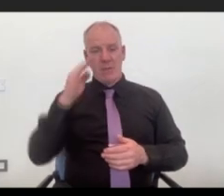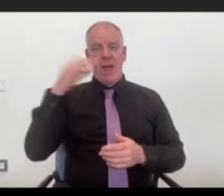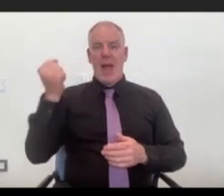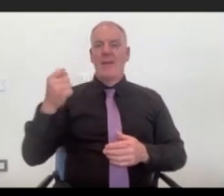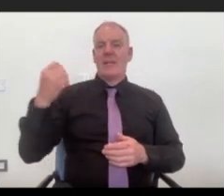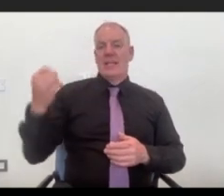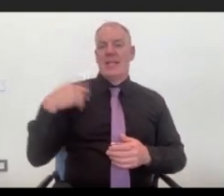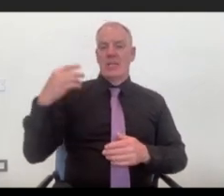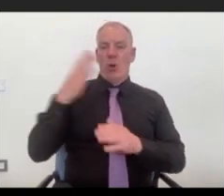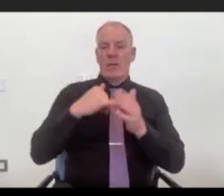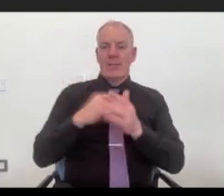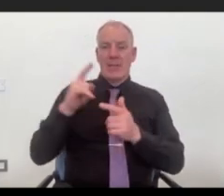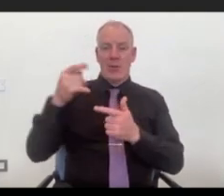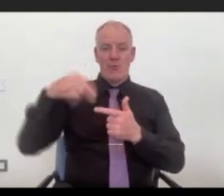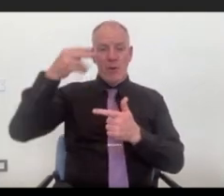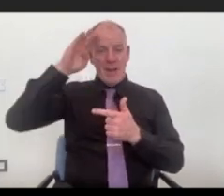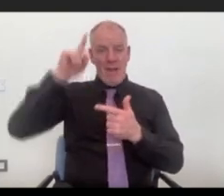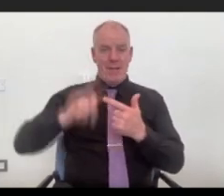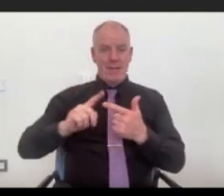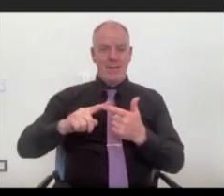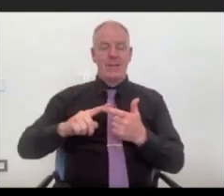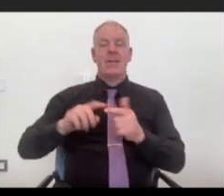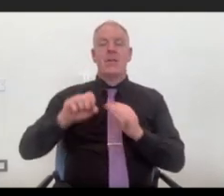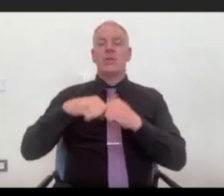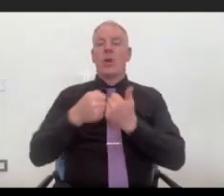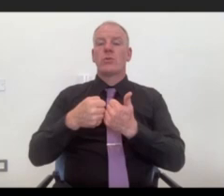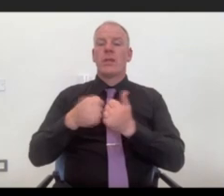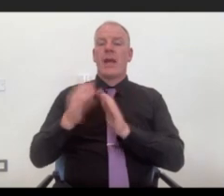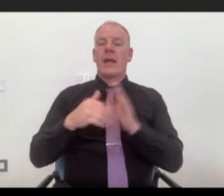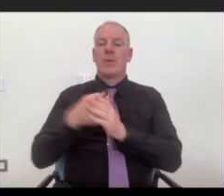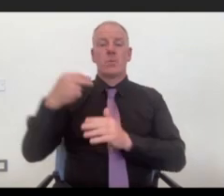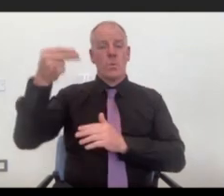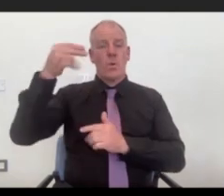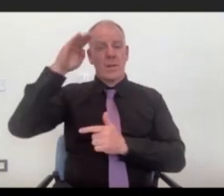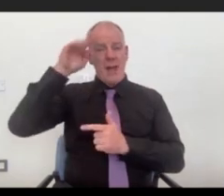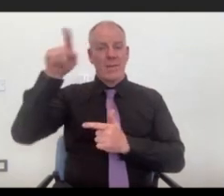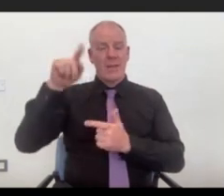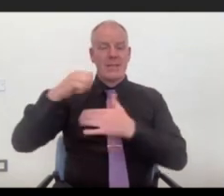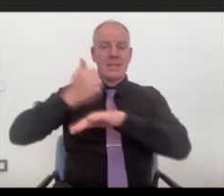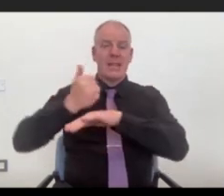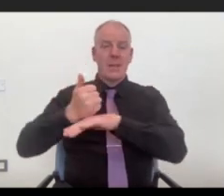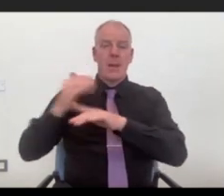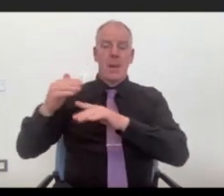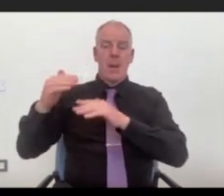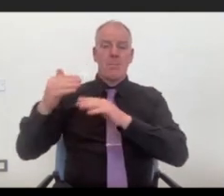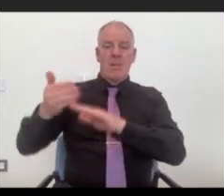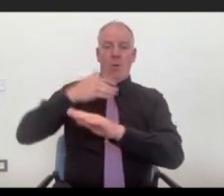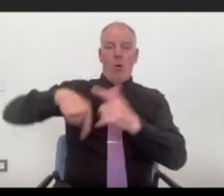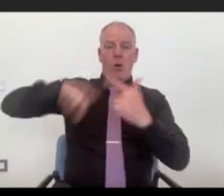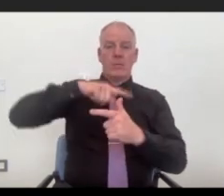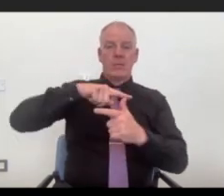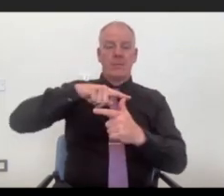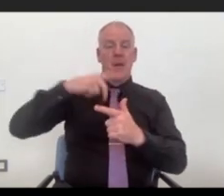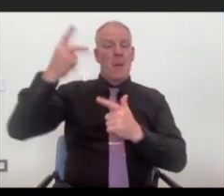who operate in the north at Social Enterprise Northern Ireland, and they've actually been established longer than us. And I suppose we've both